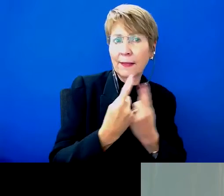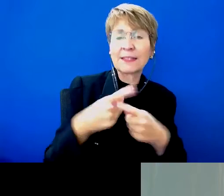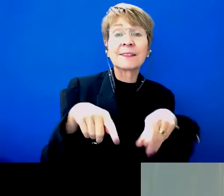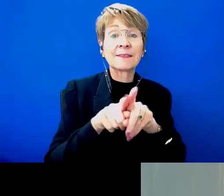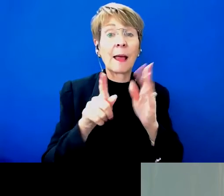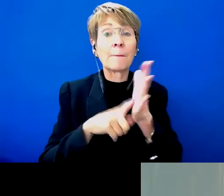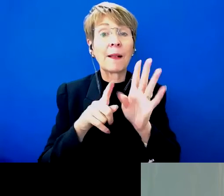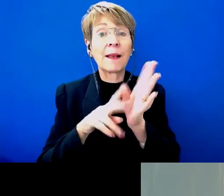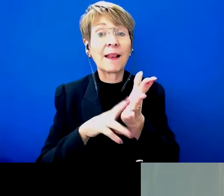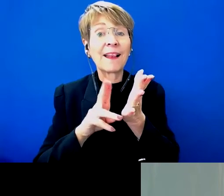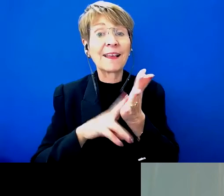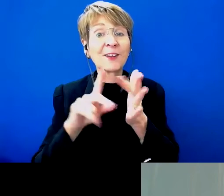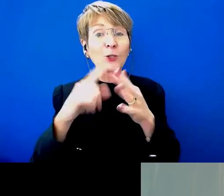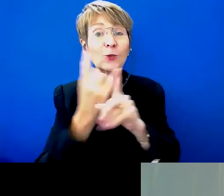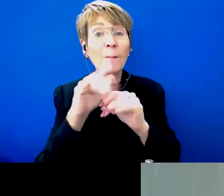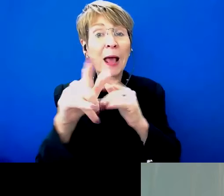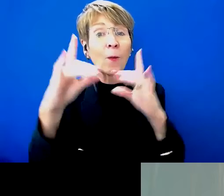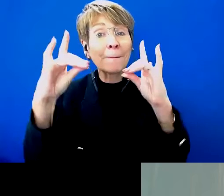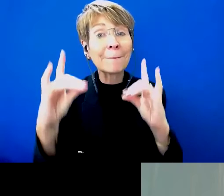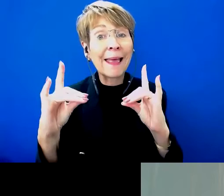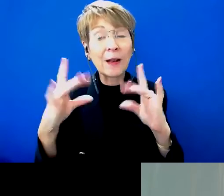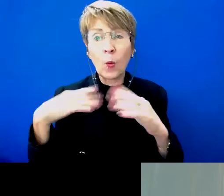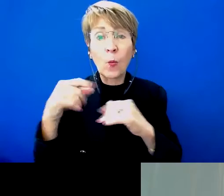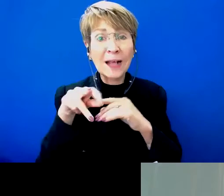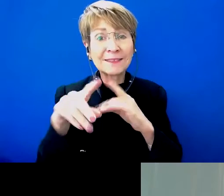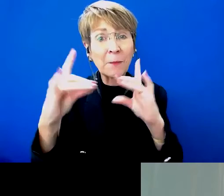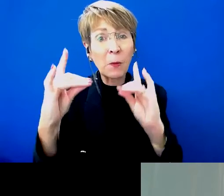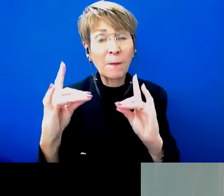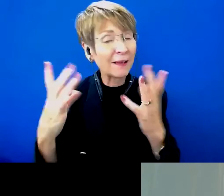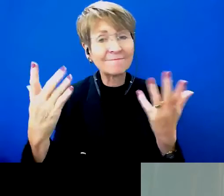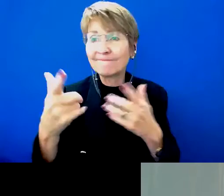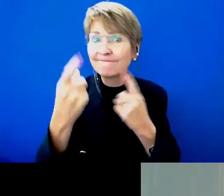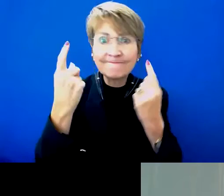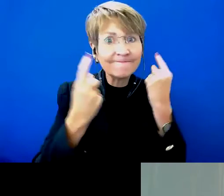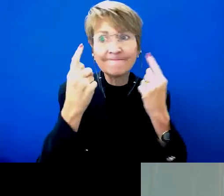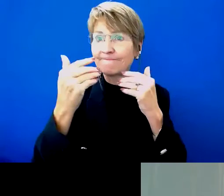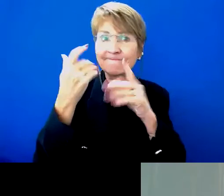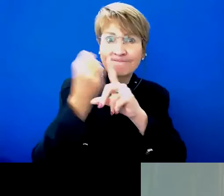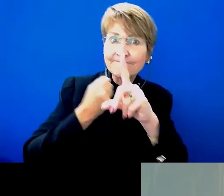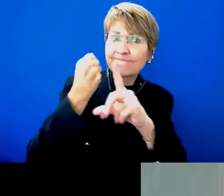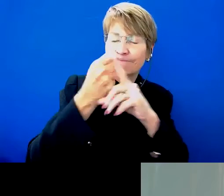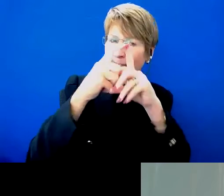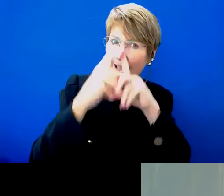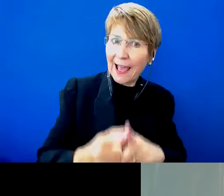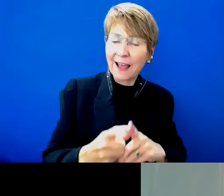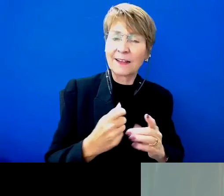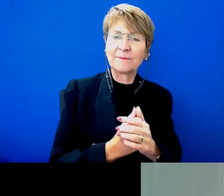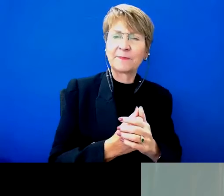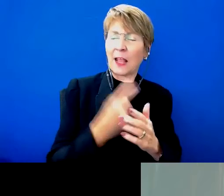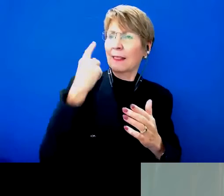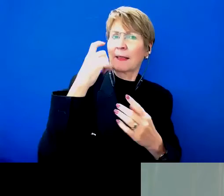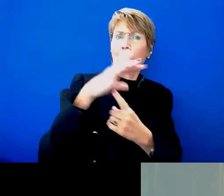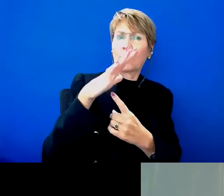me is the really hidden costs of these delays. If we can help government to see that, in fact, early